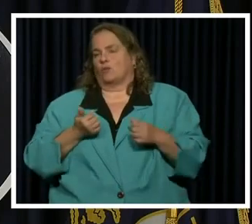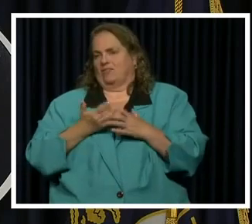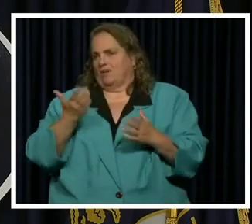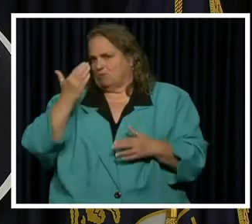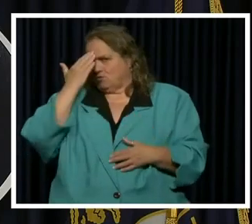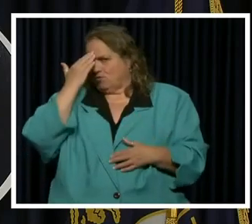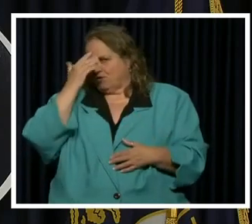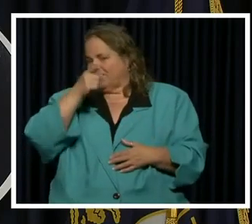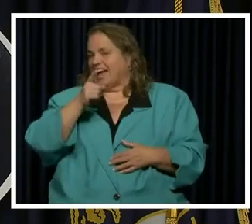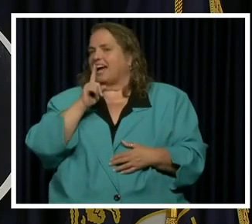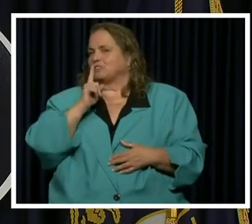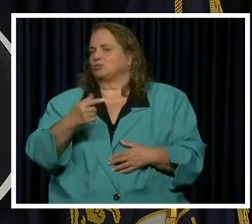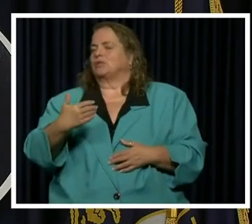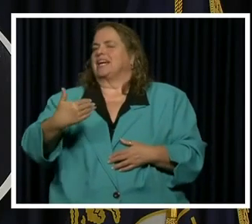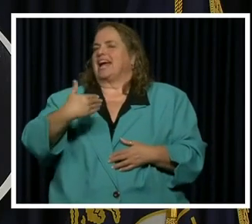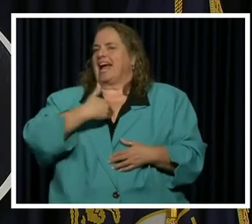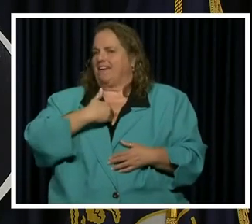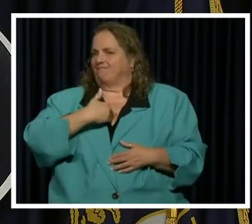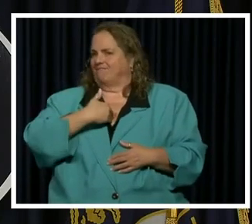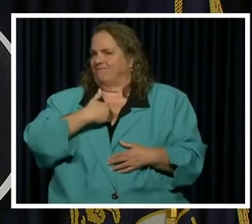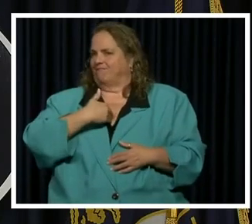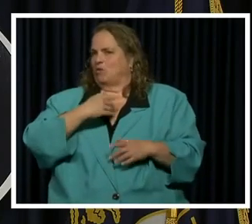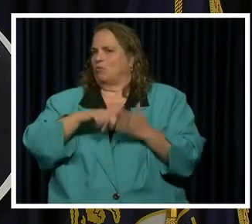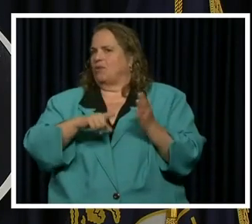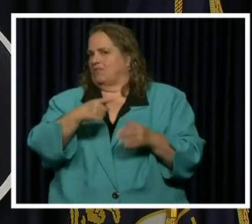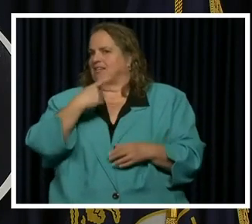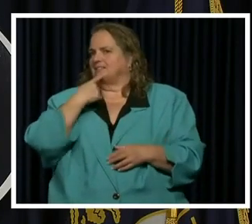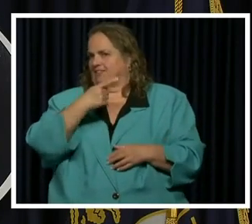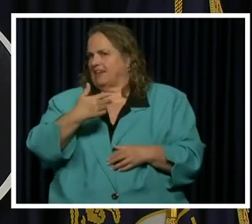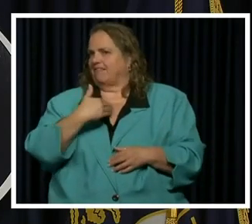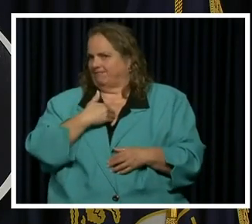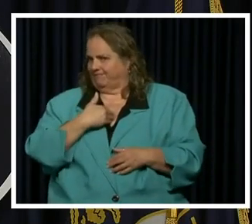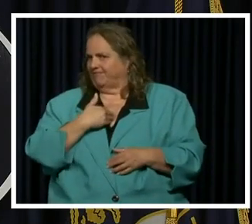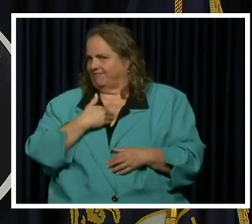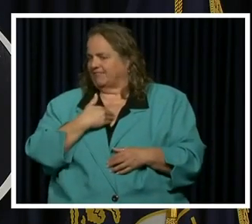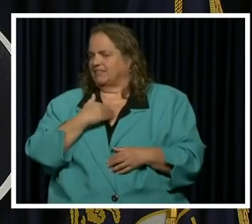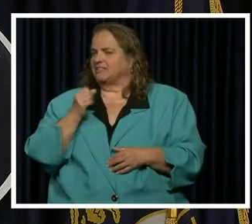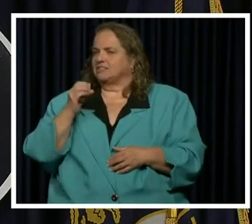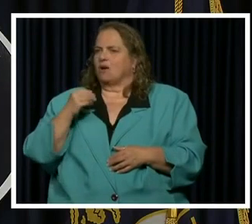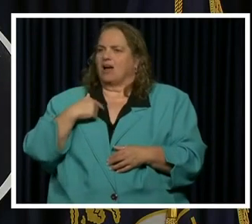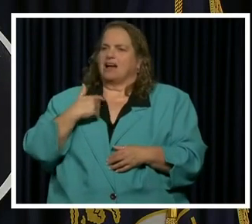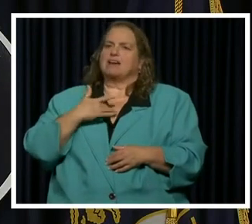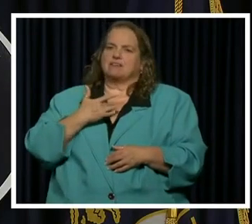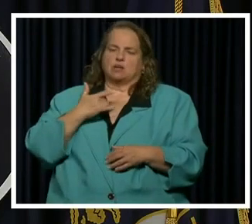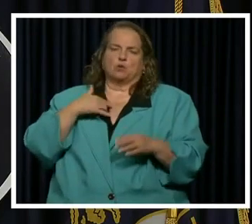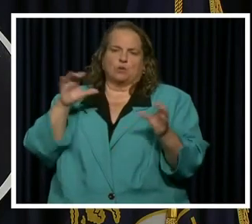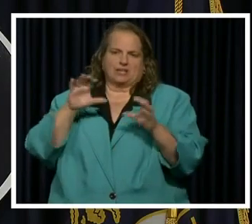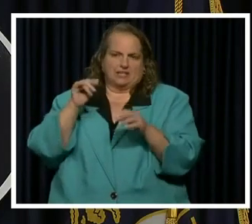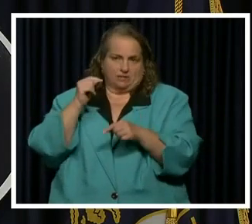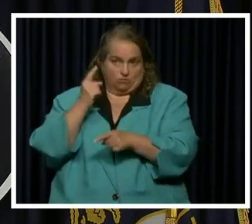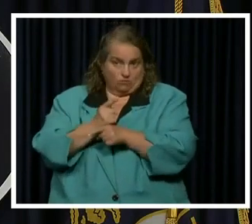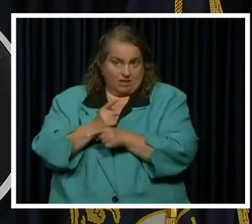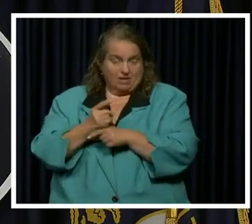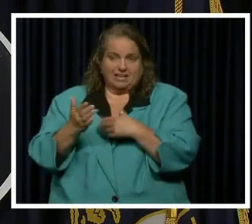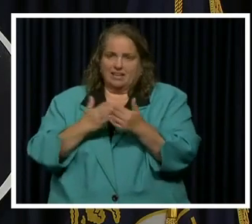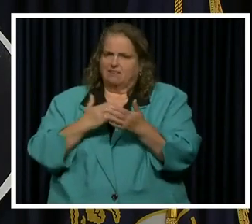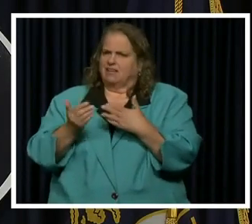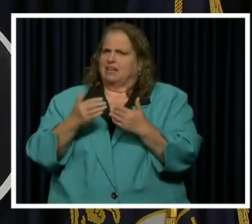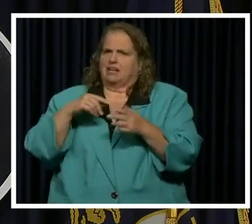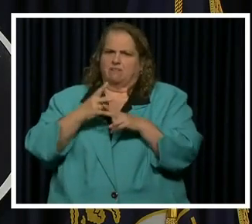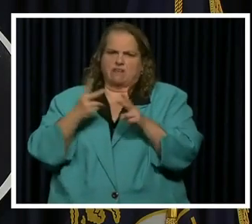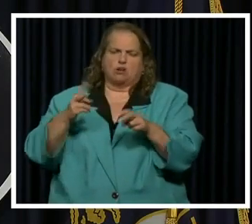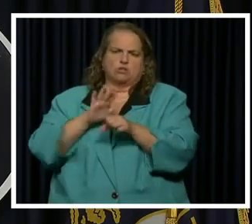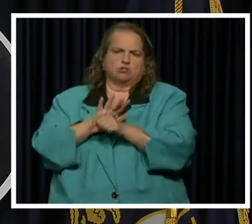knowing that they actually had what they were saying that that they had. So I feel like we did that right, even in a very